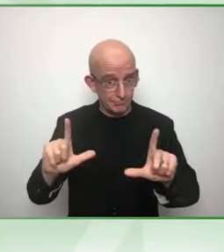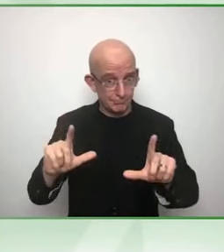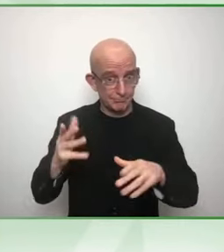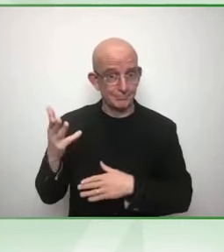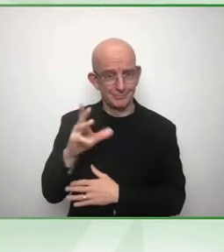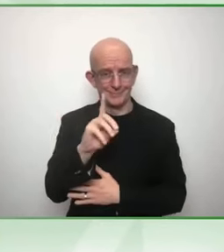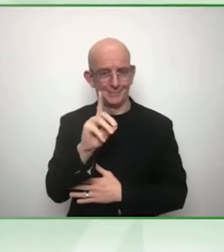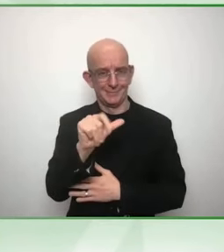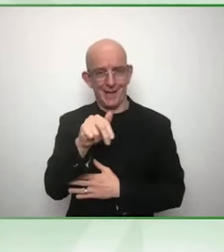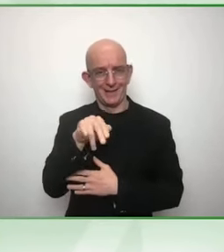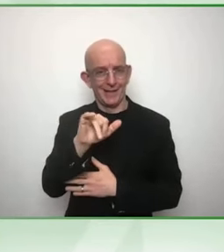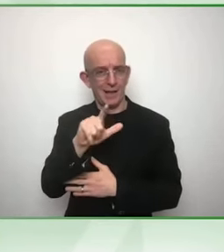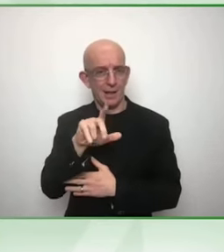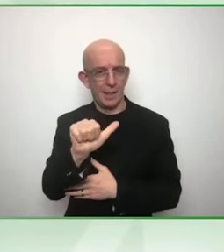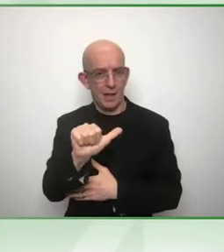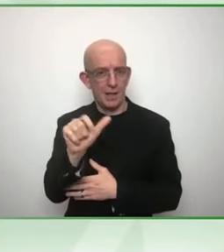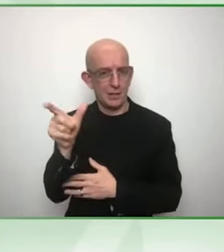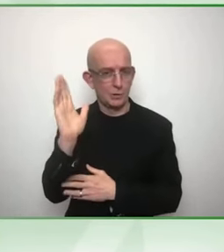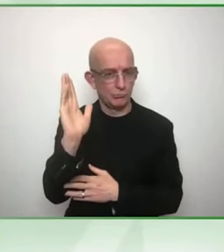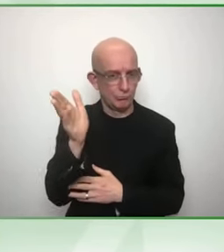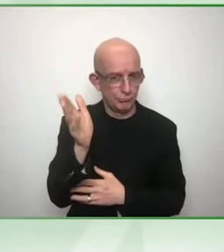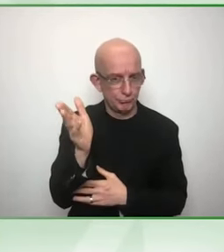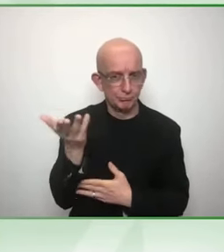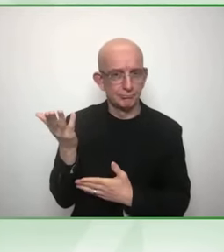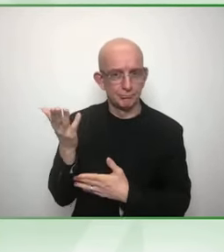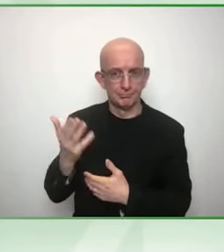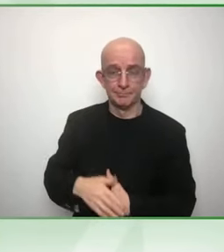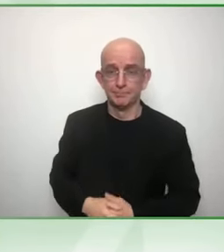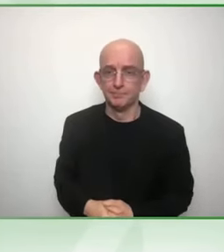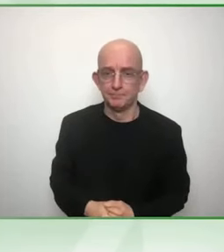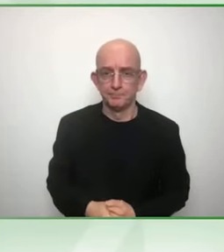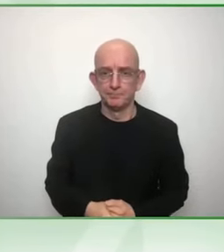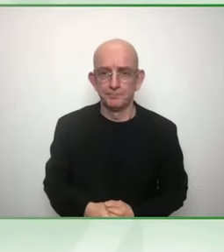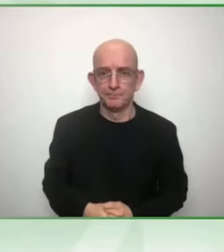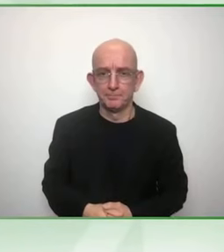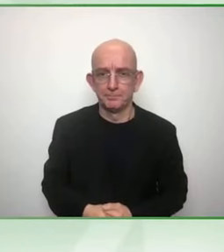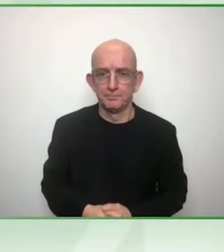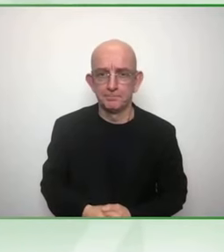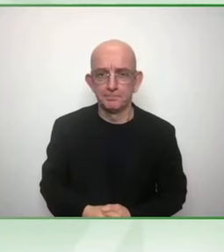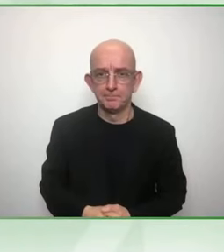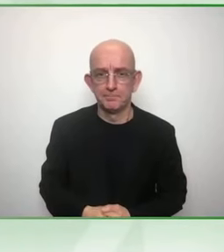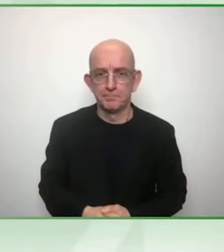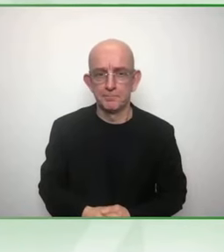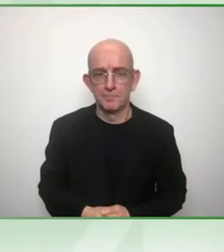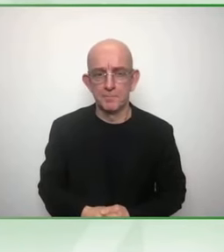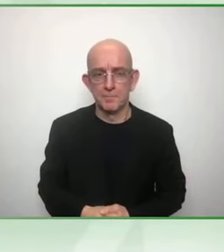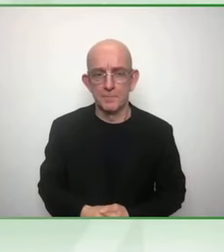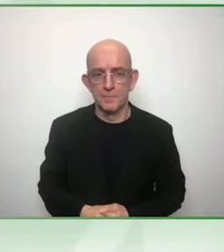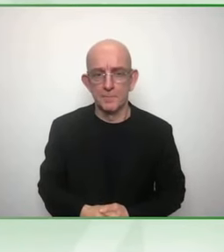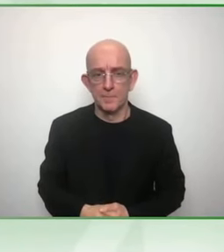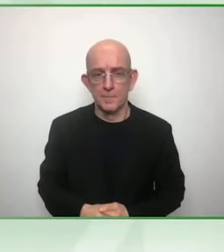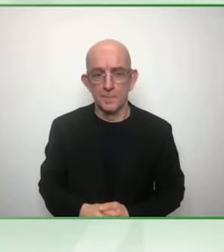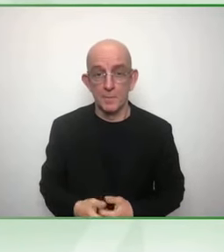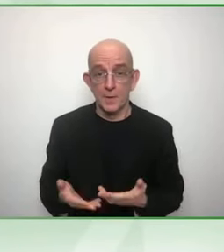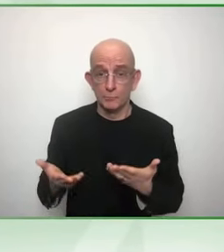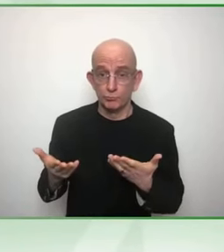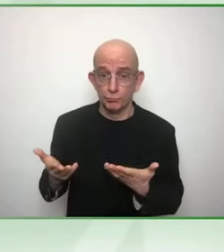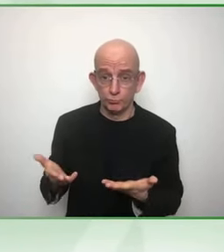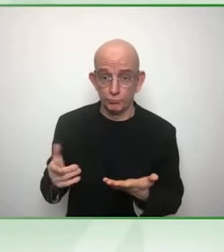Okay, so Caroline. Oh, okay. We are now, we are now accelerating your remarks.